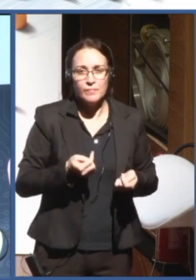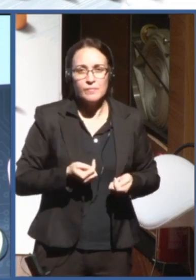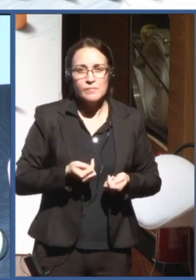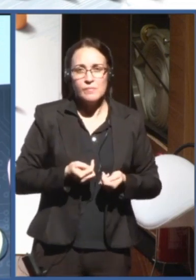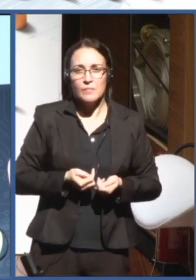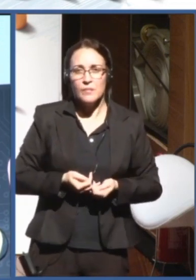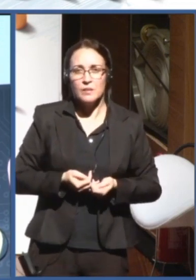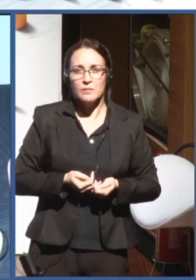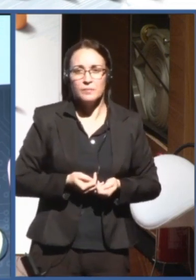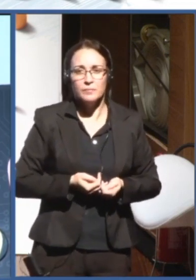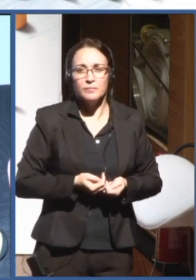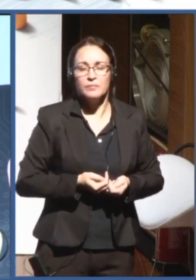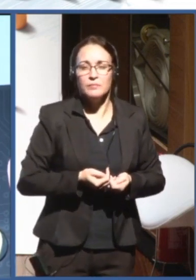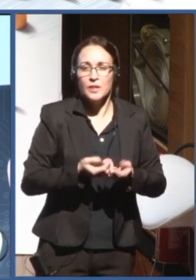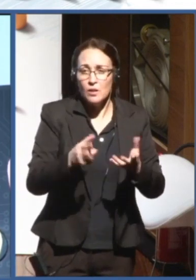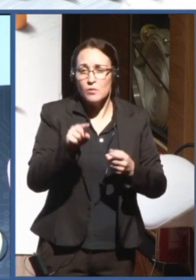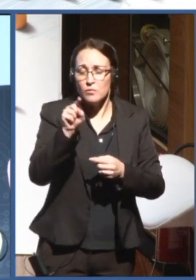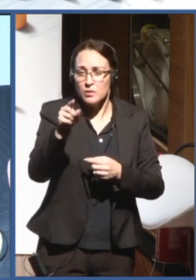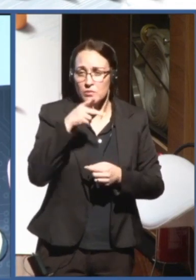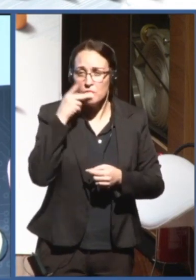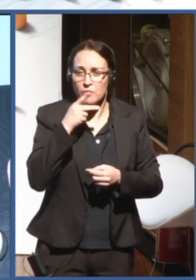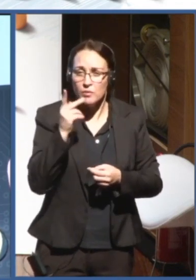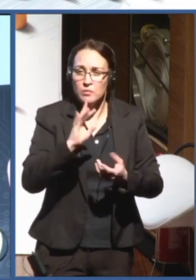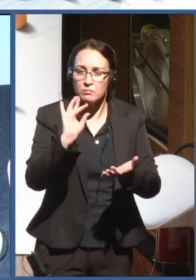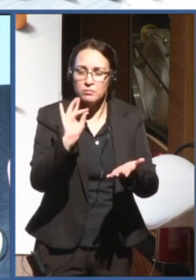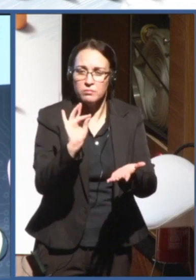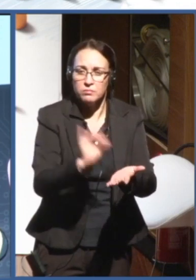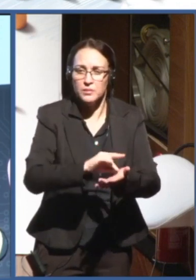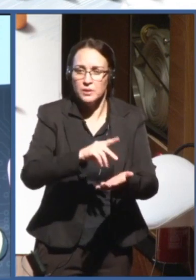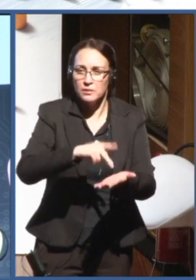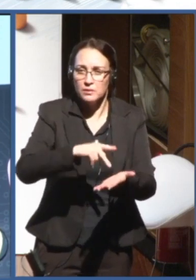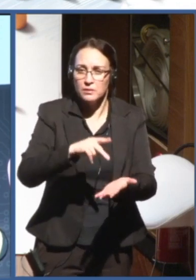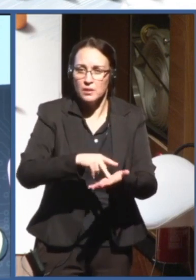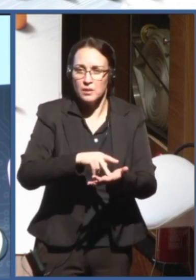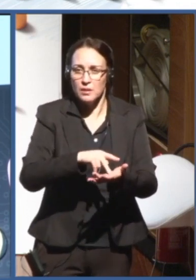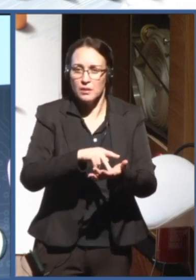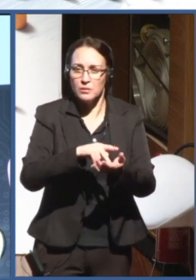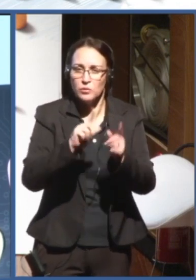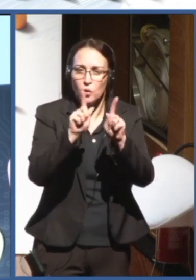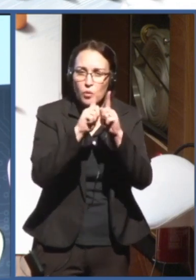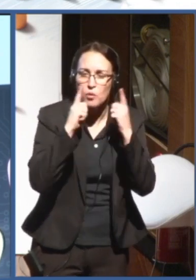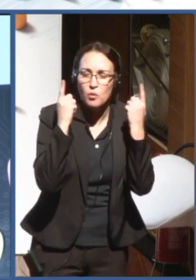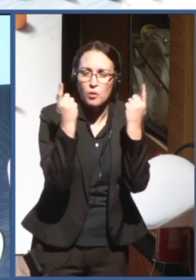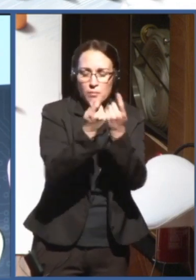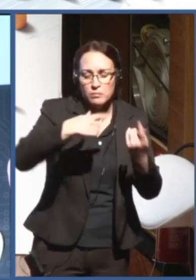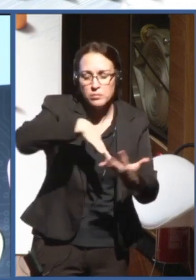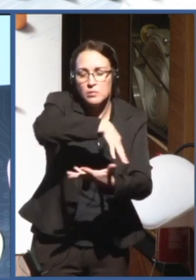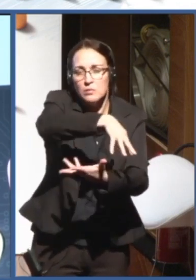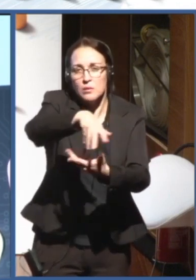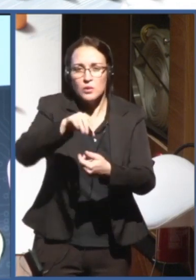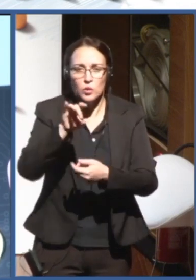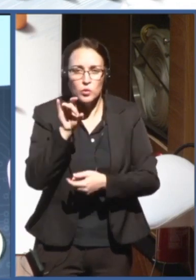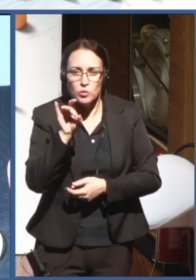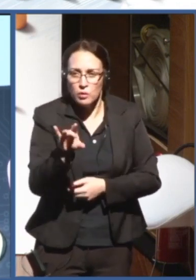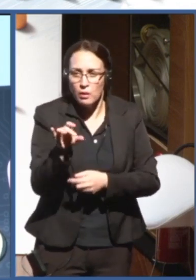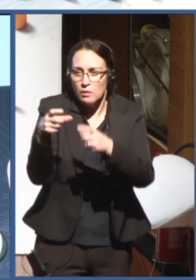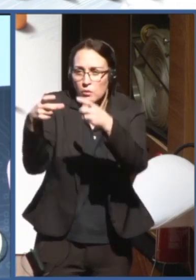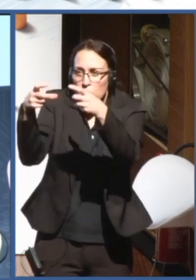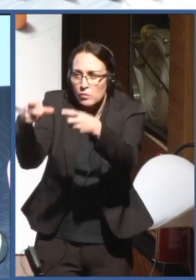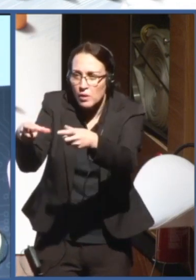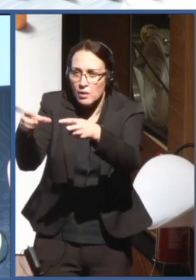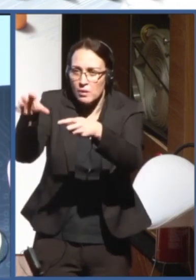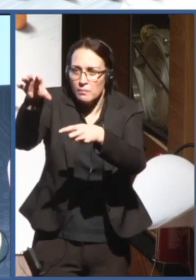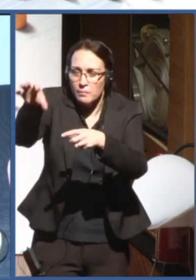it will be the global scope of this center. It will not be a regional one. We are looking for partners and operational partner